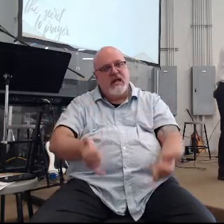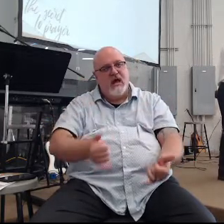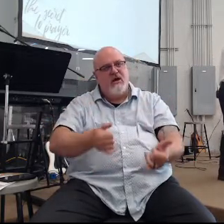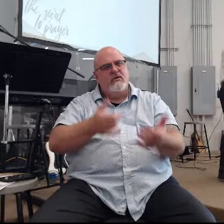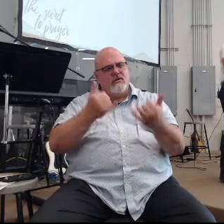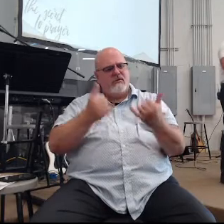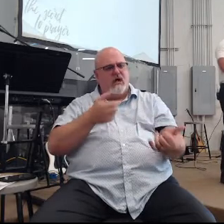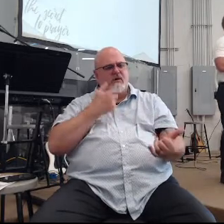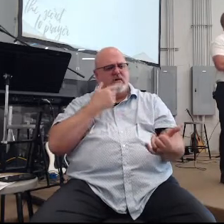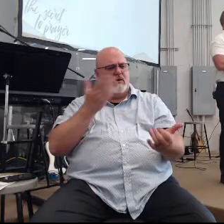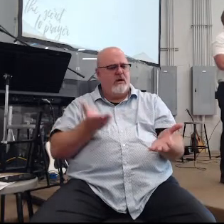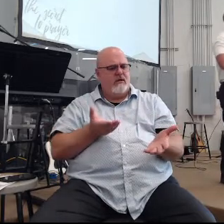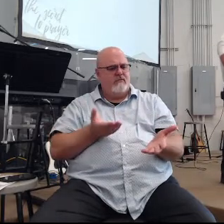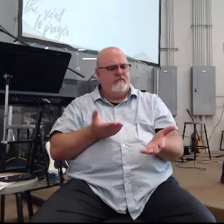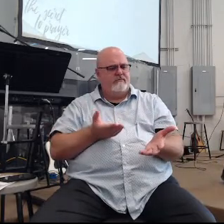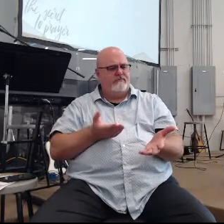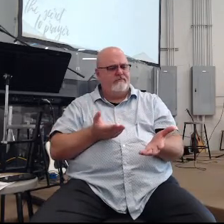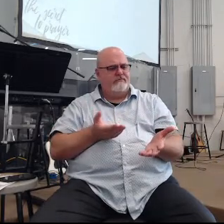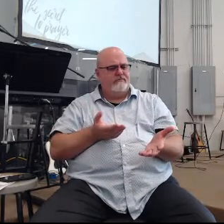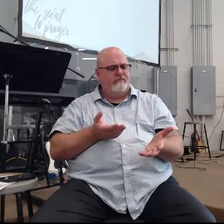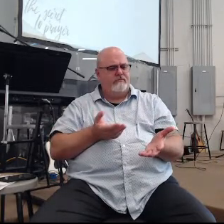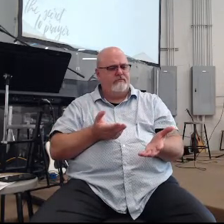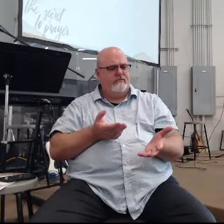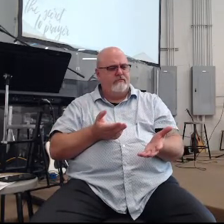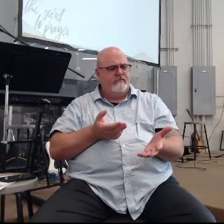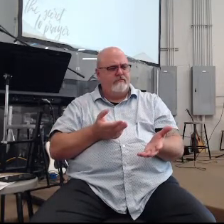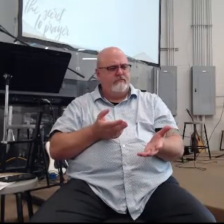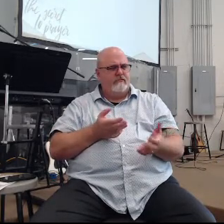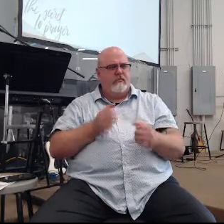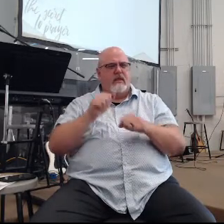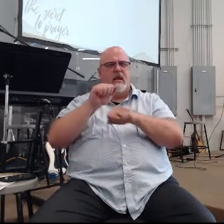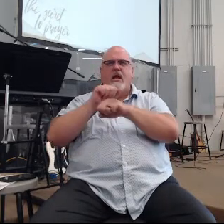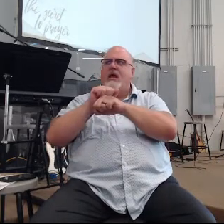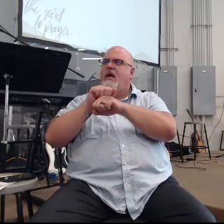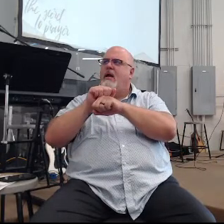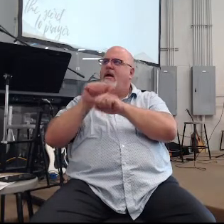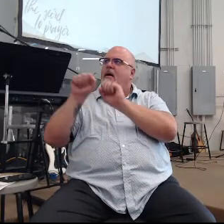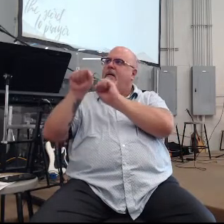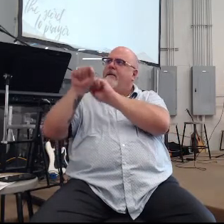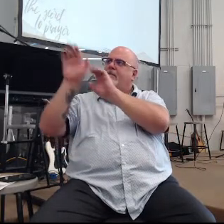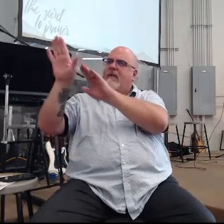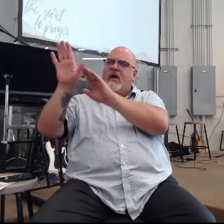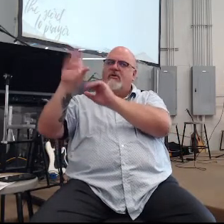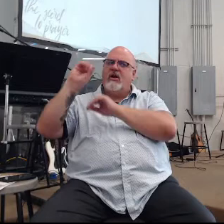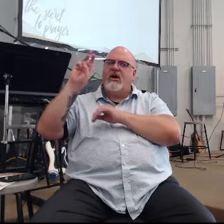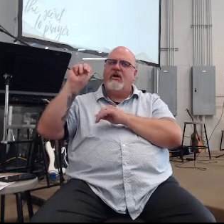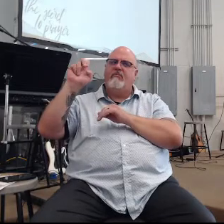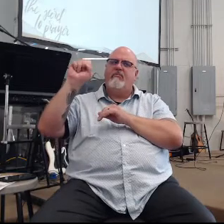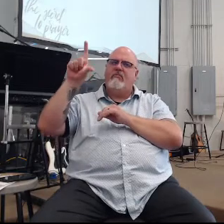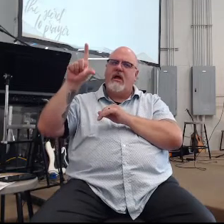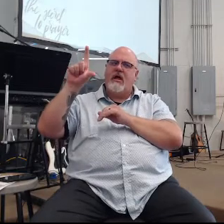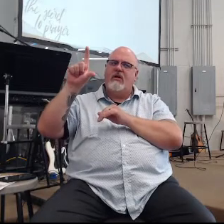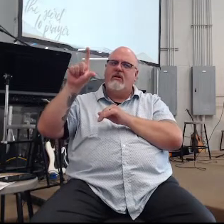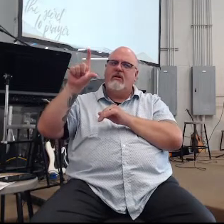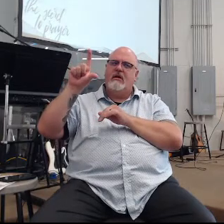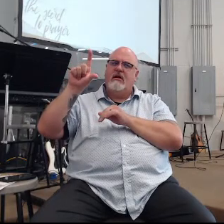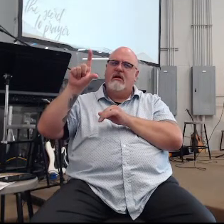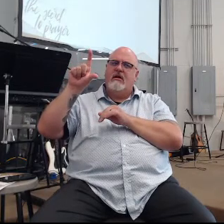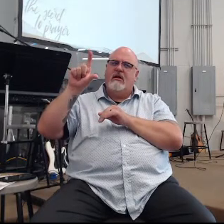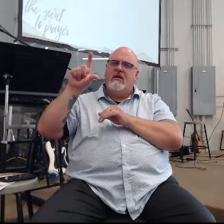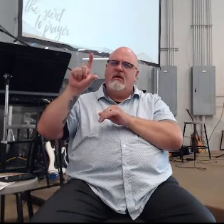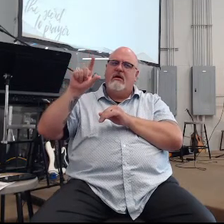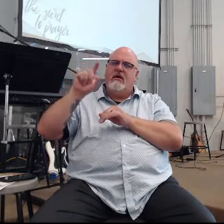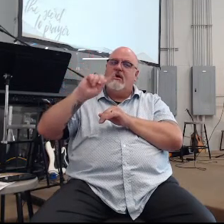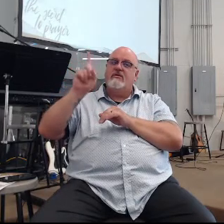he's going okay the Baals Mount Carmel I was there when I was blessed to get to go to Israel back in 2017 Mount